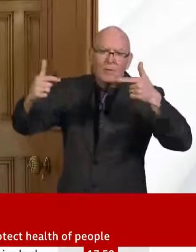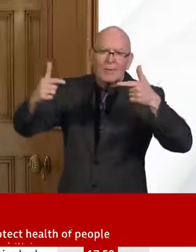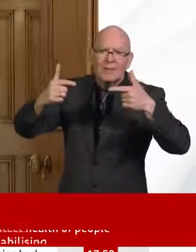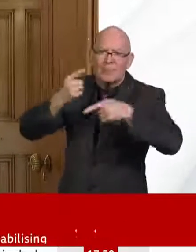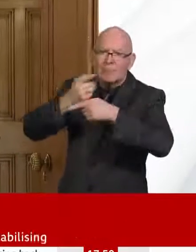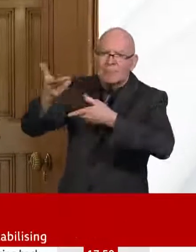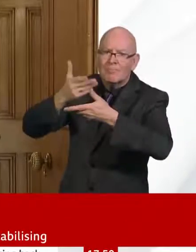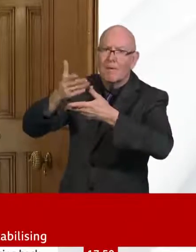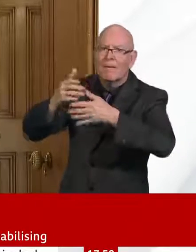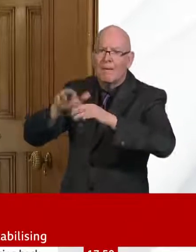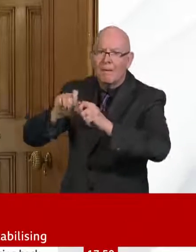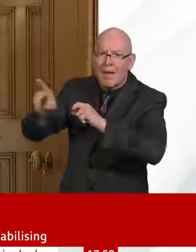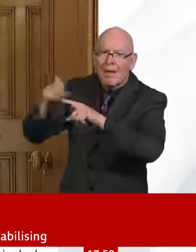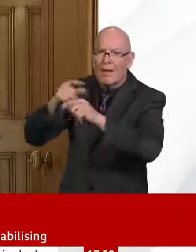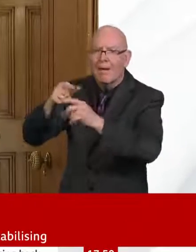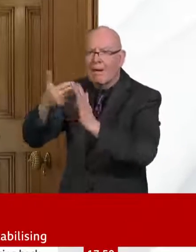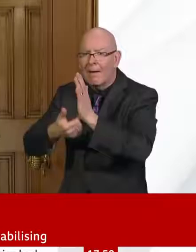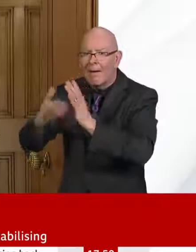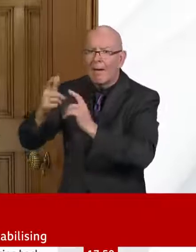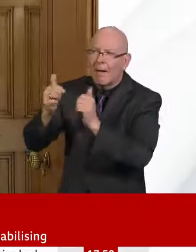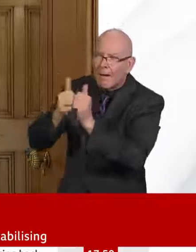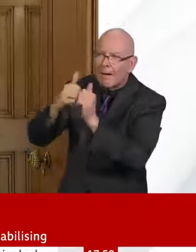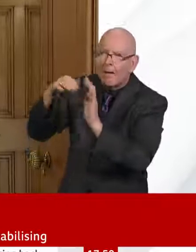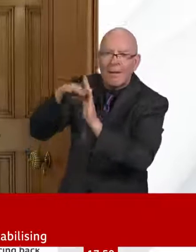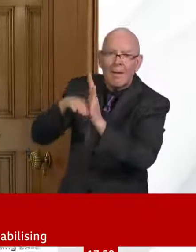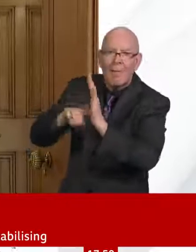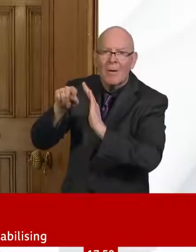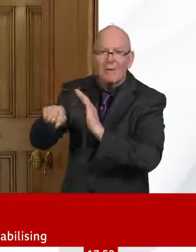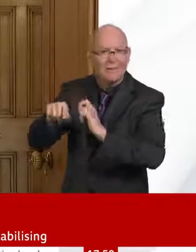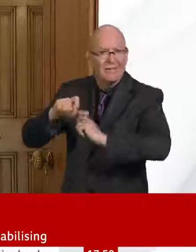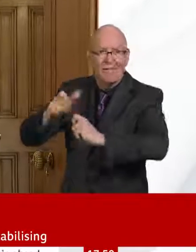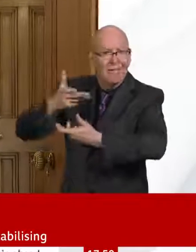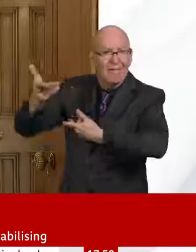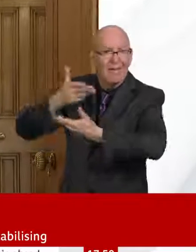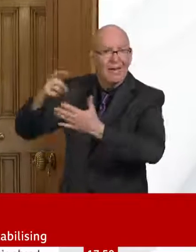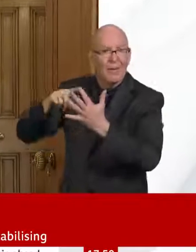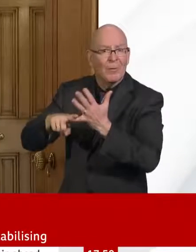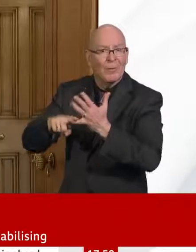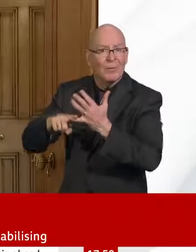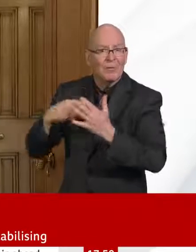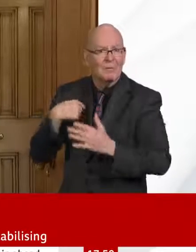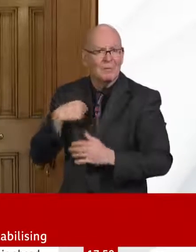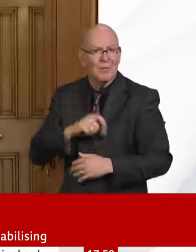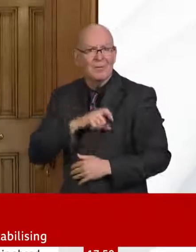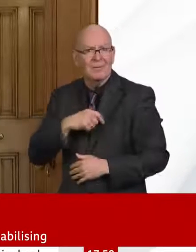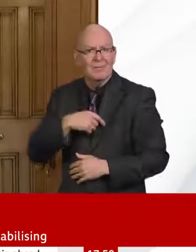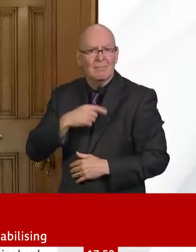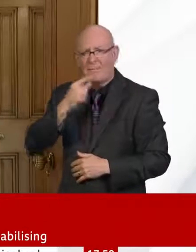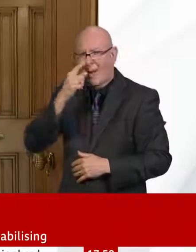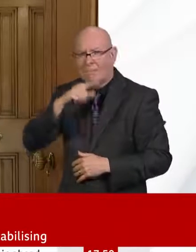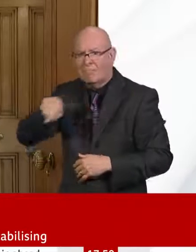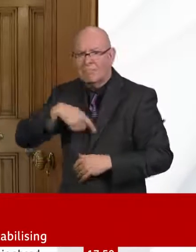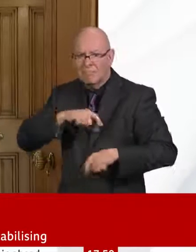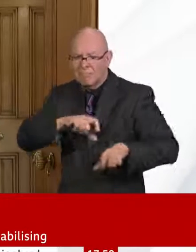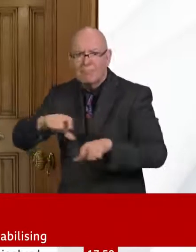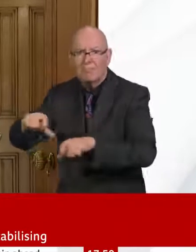conclusion. Thank you, Yvonne. Thank you, Steve. And to everyone at home, thank you for complying with the social distancing